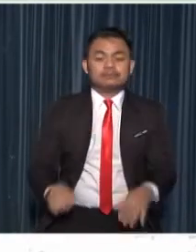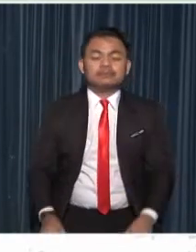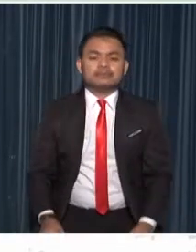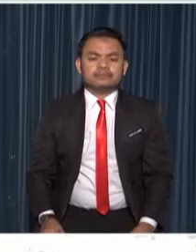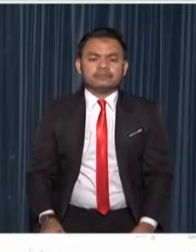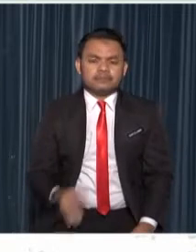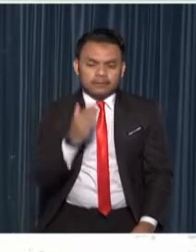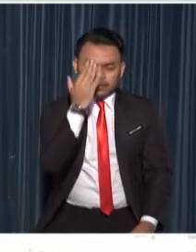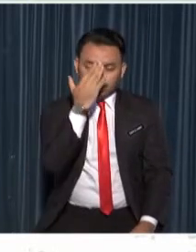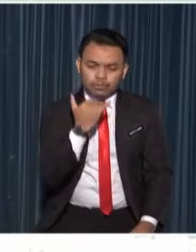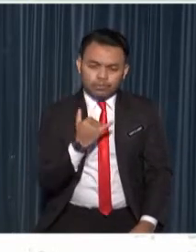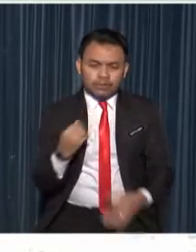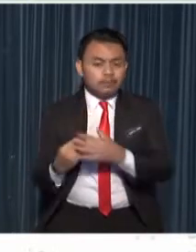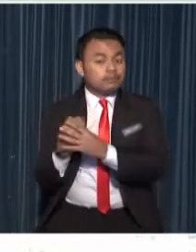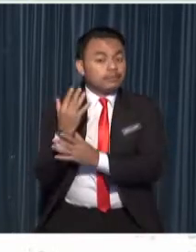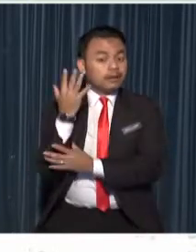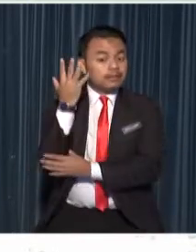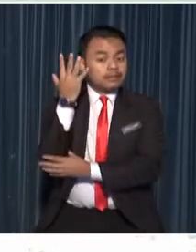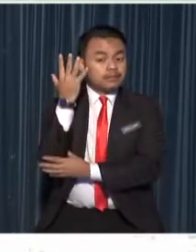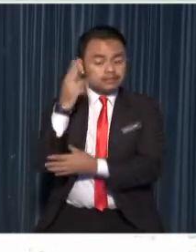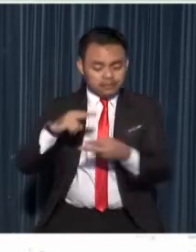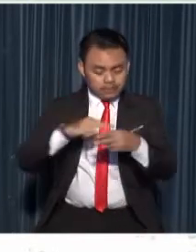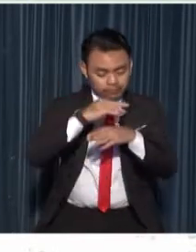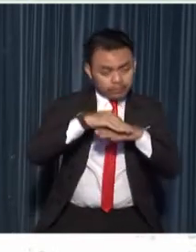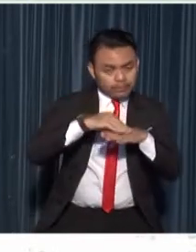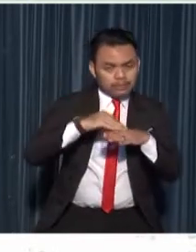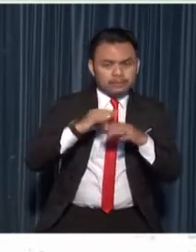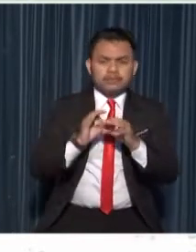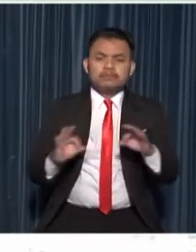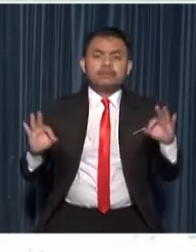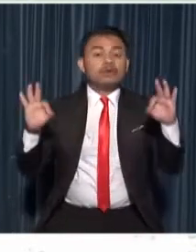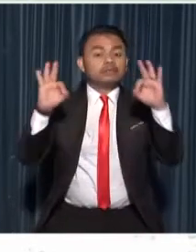why is plant reproduction important